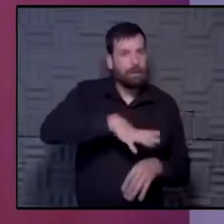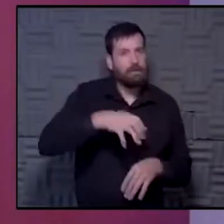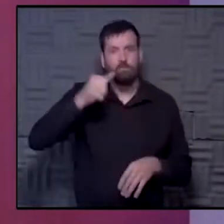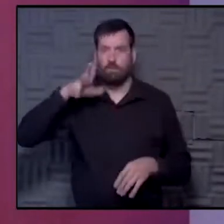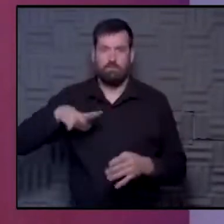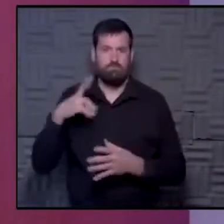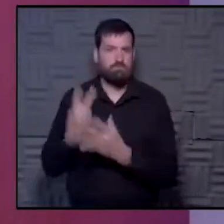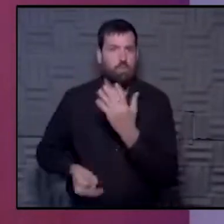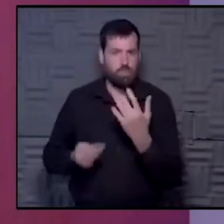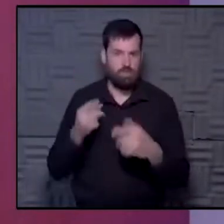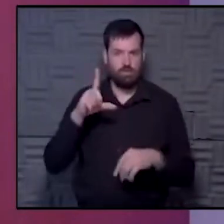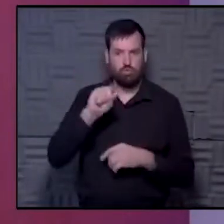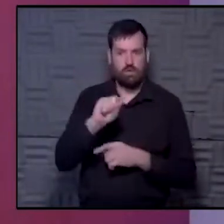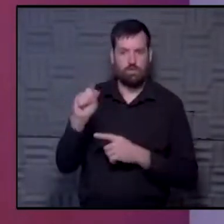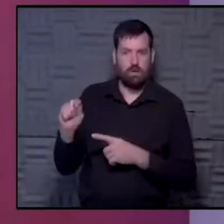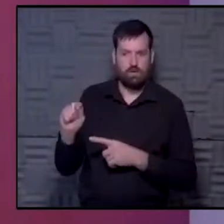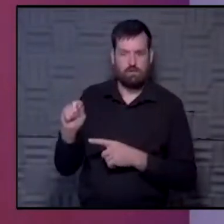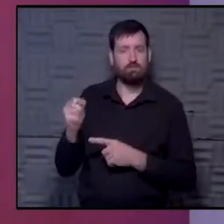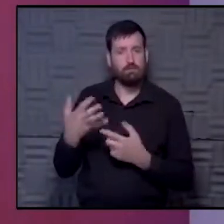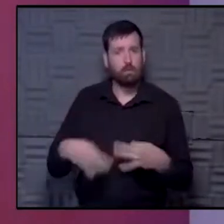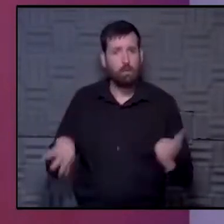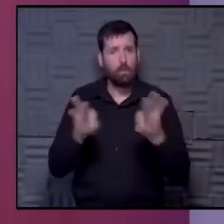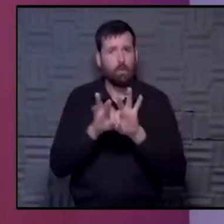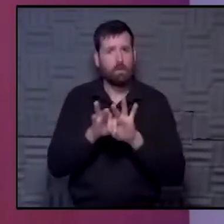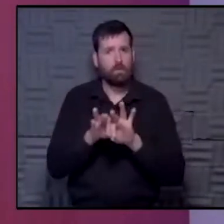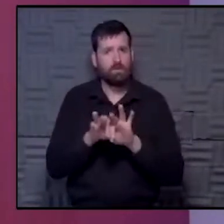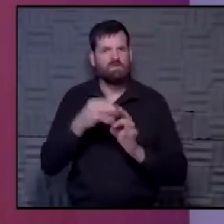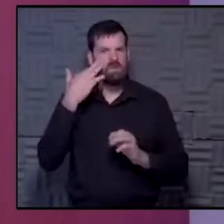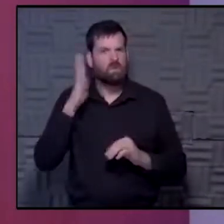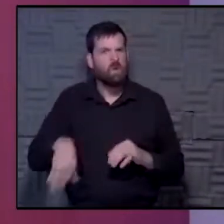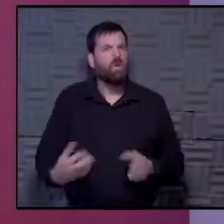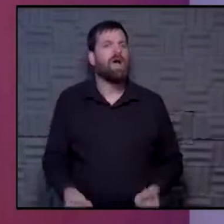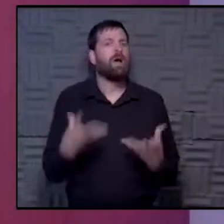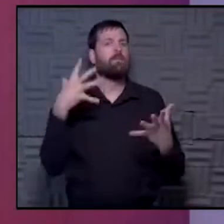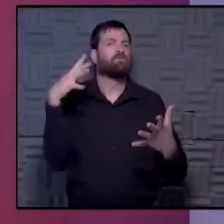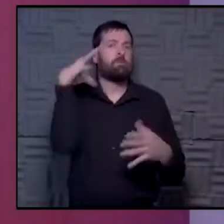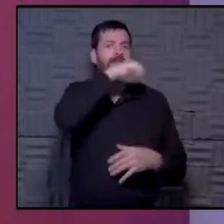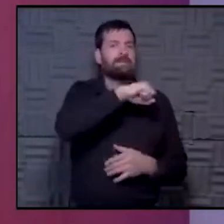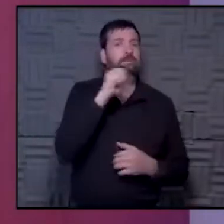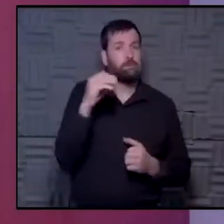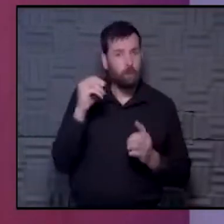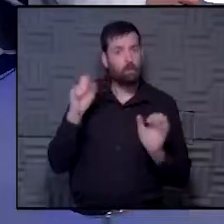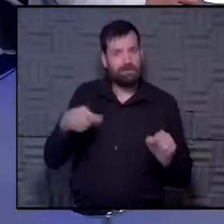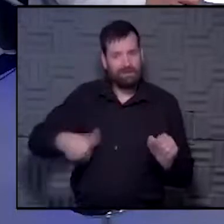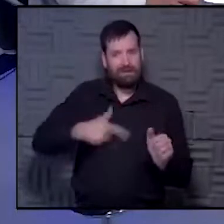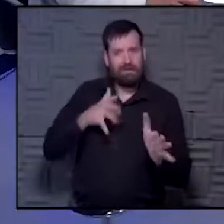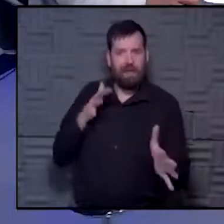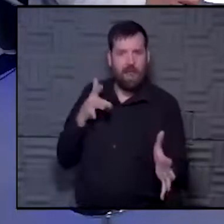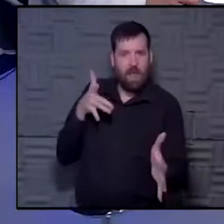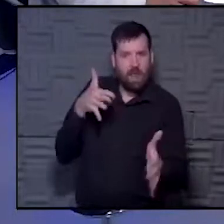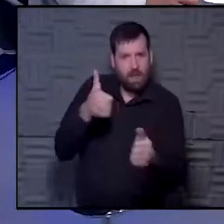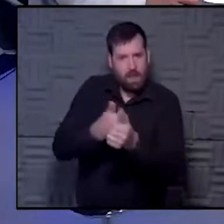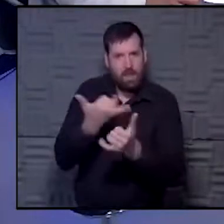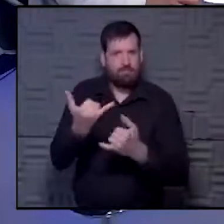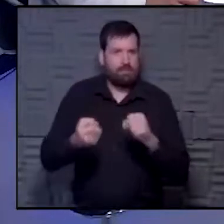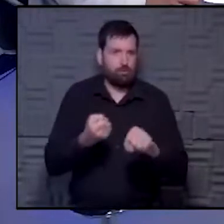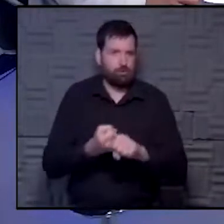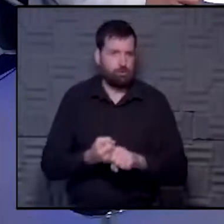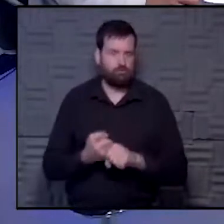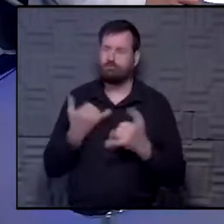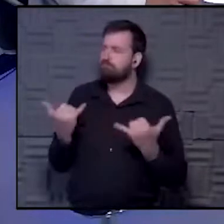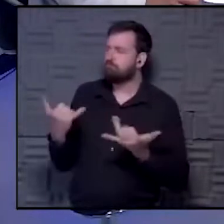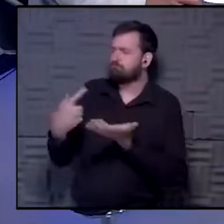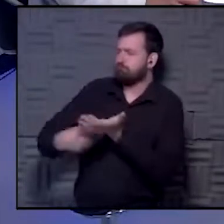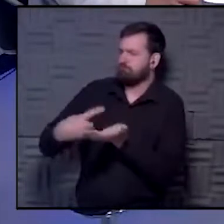And I think that's really important information because we need to know how much was missed, so we know how much we need to make up this year. Let's talk for a minute about the